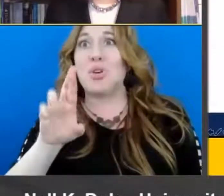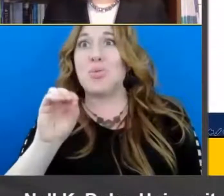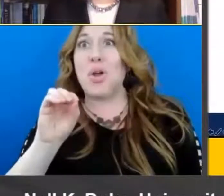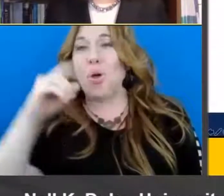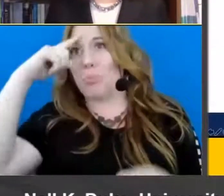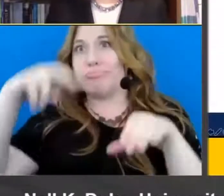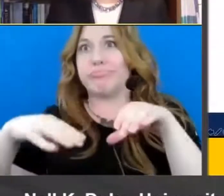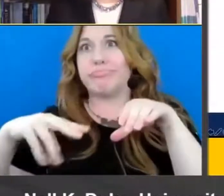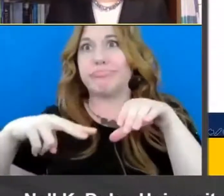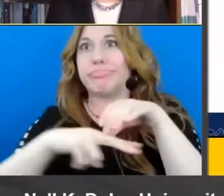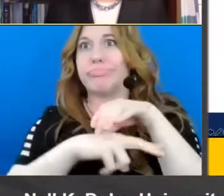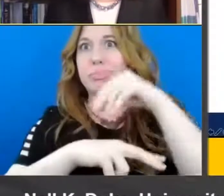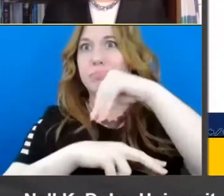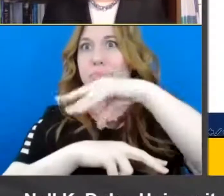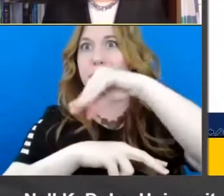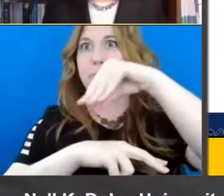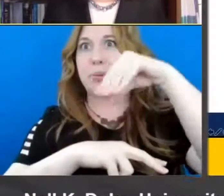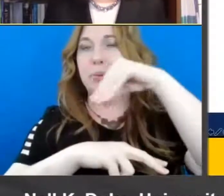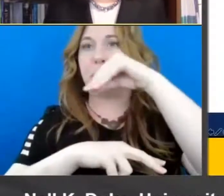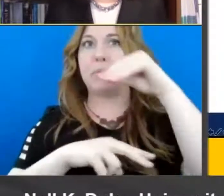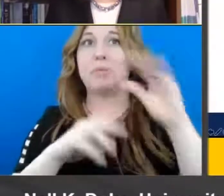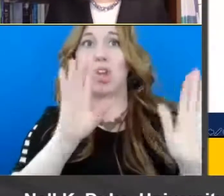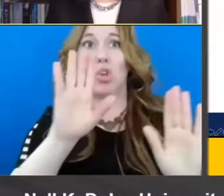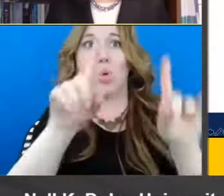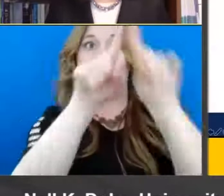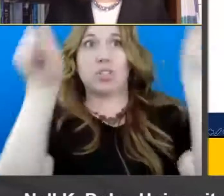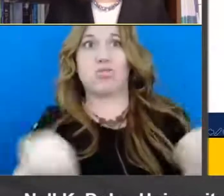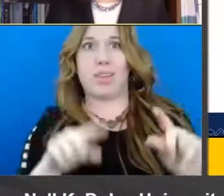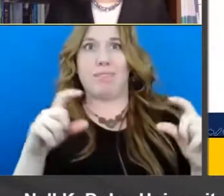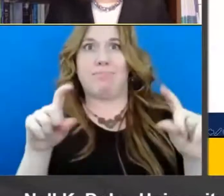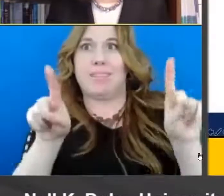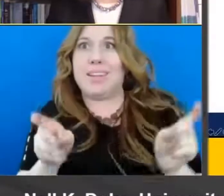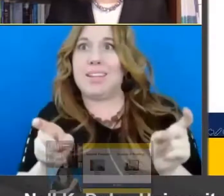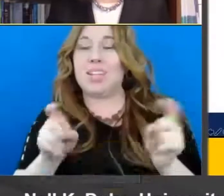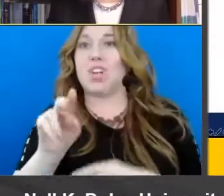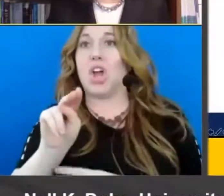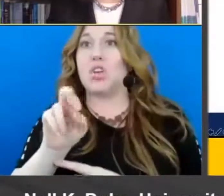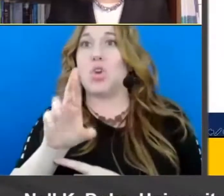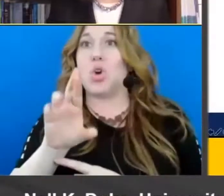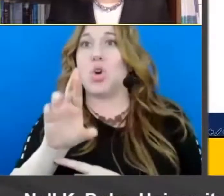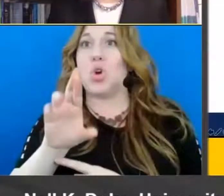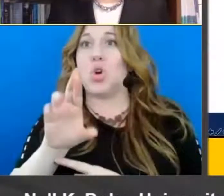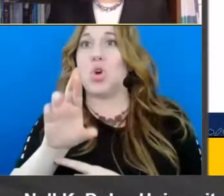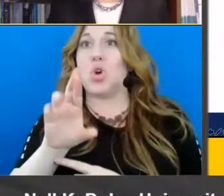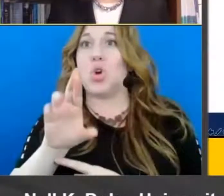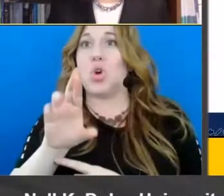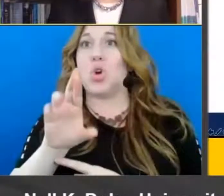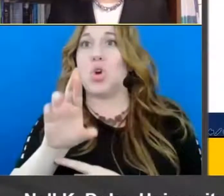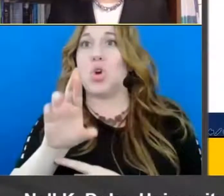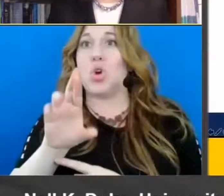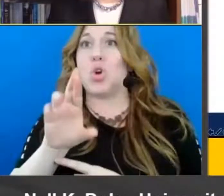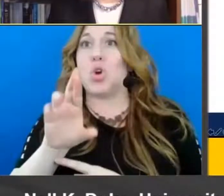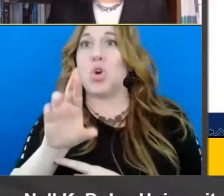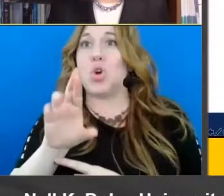about this question um so on your screen is a citation to a neuroimaging study that looked at the nature this is why teaching